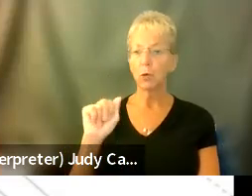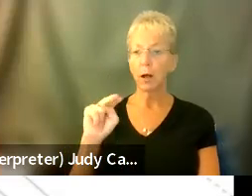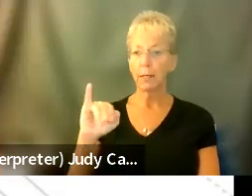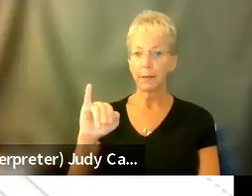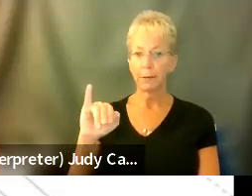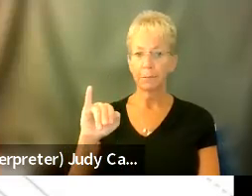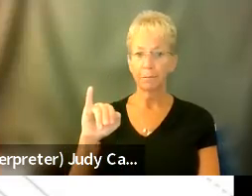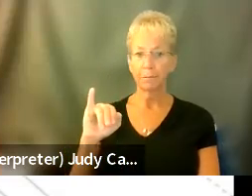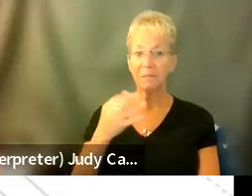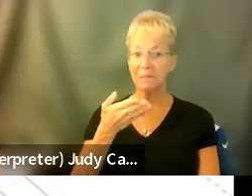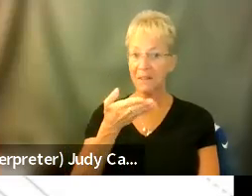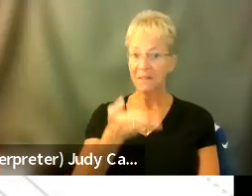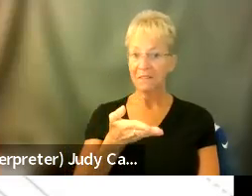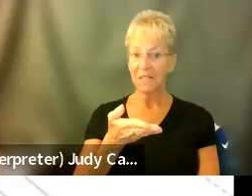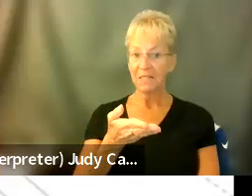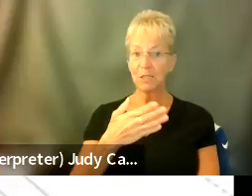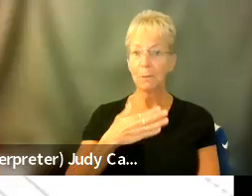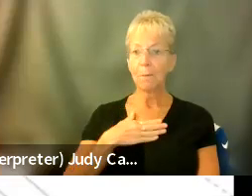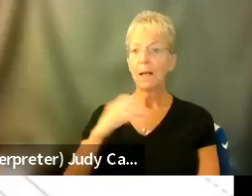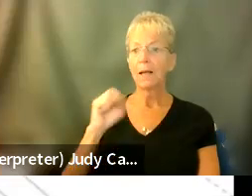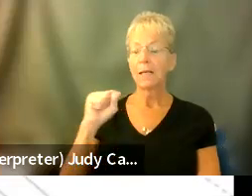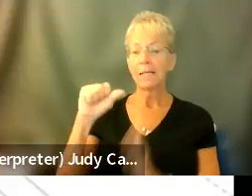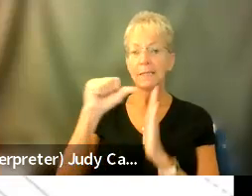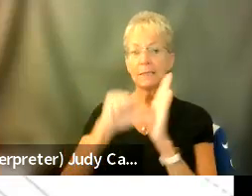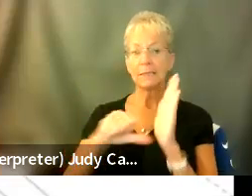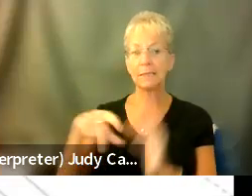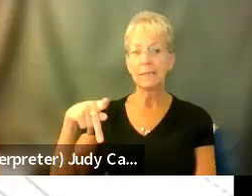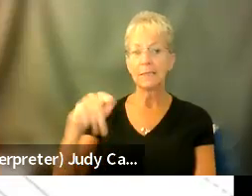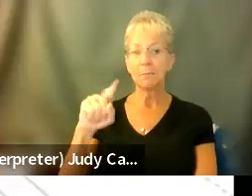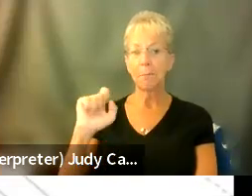was my spinal surgeon back when I lived in Ohio.